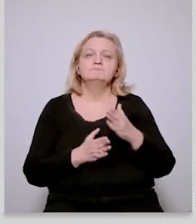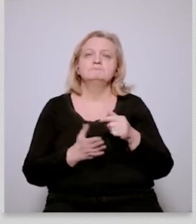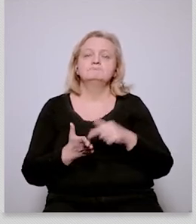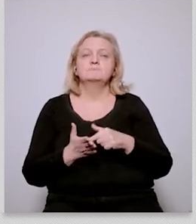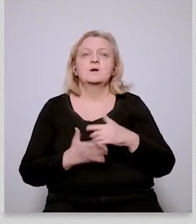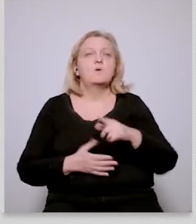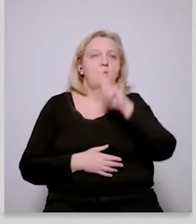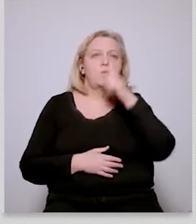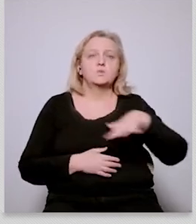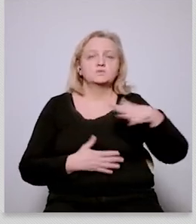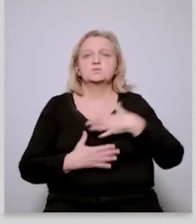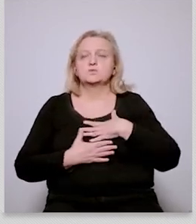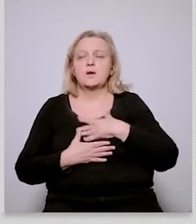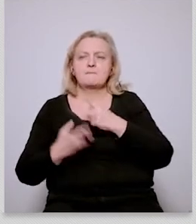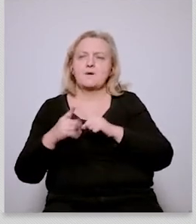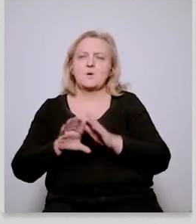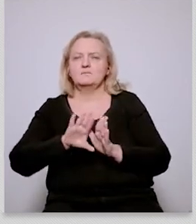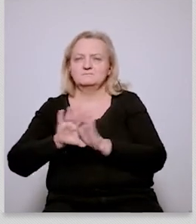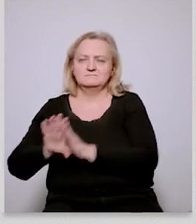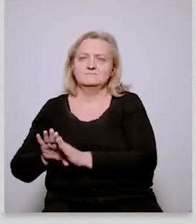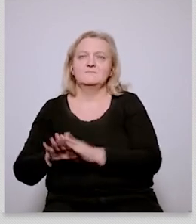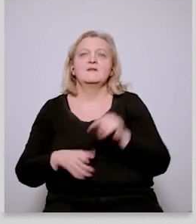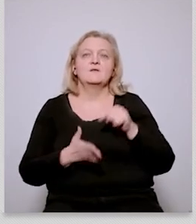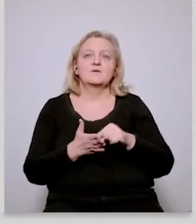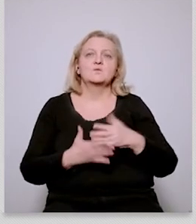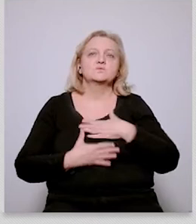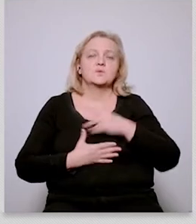be happy to answer any further questions if there are any thank you